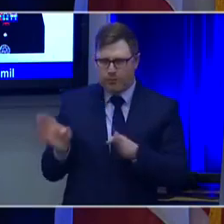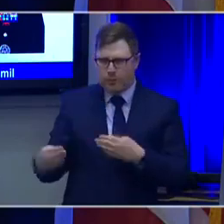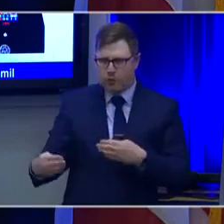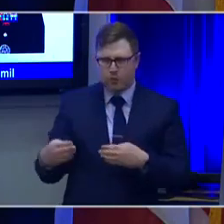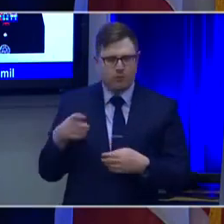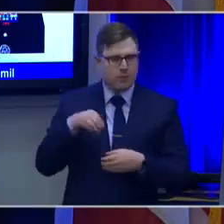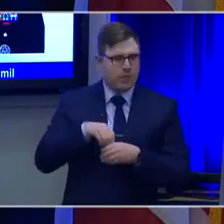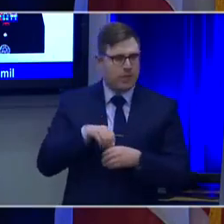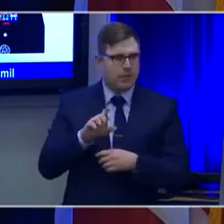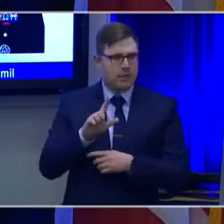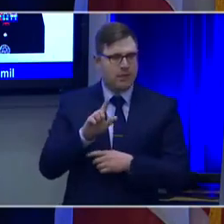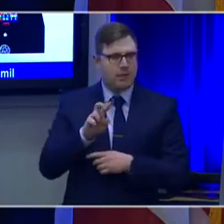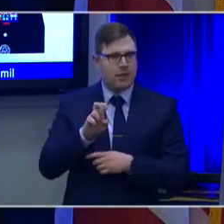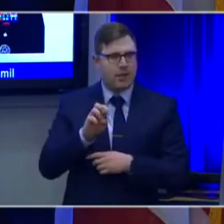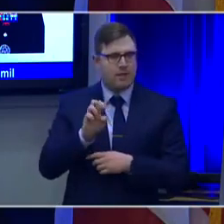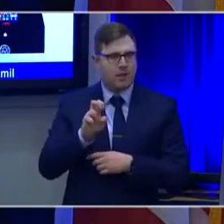online.